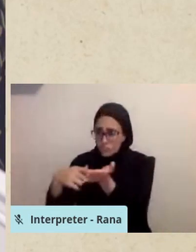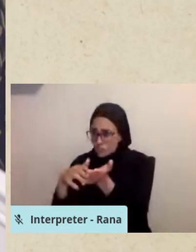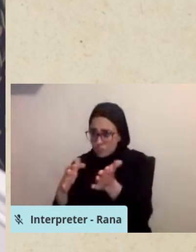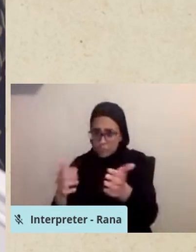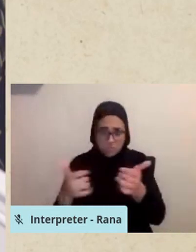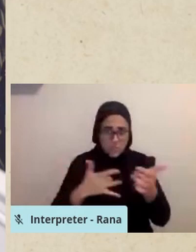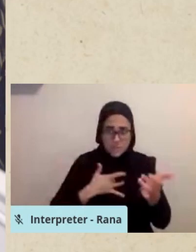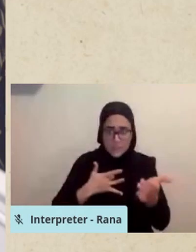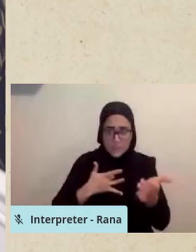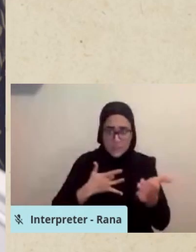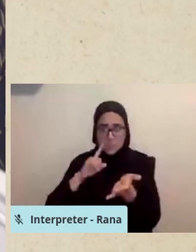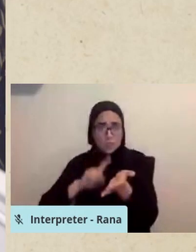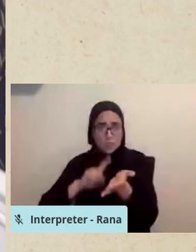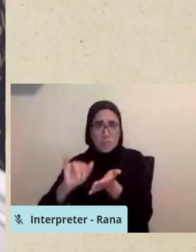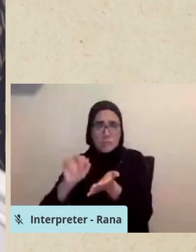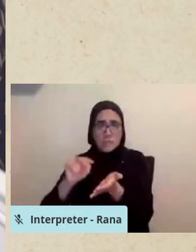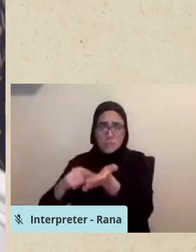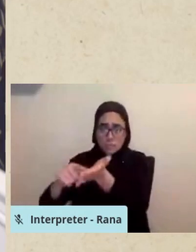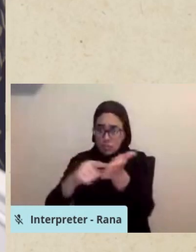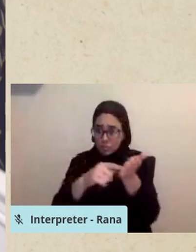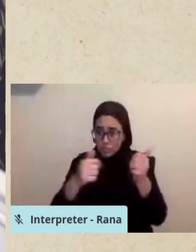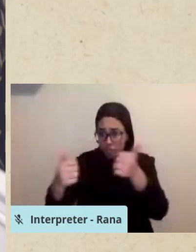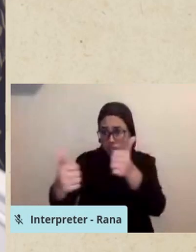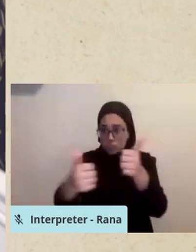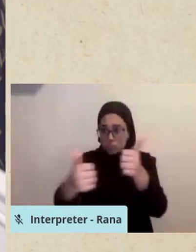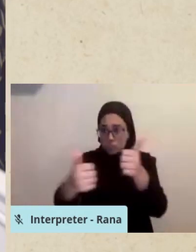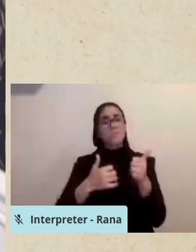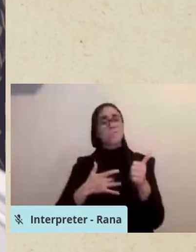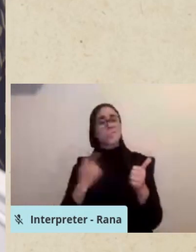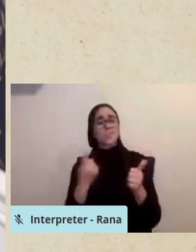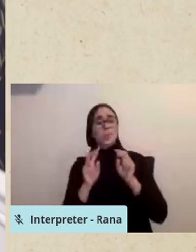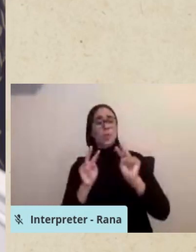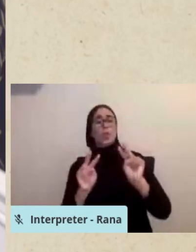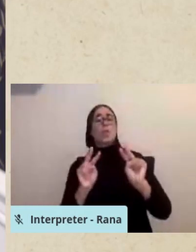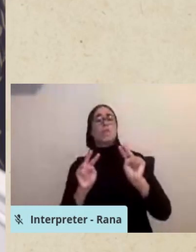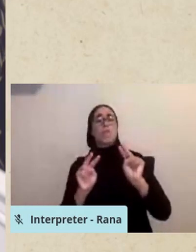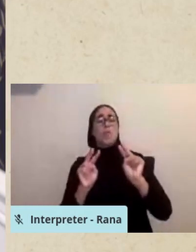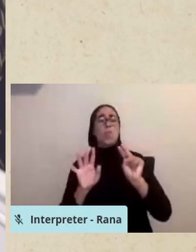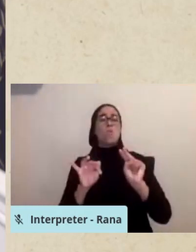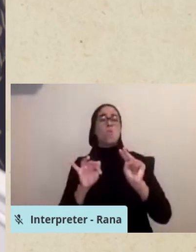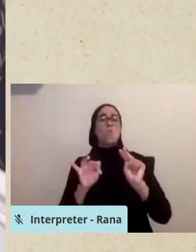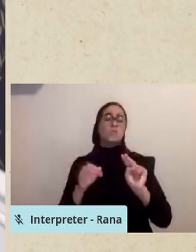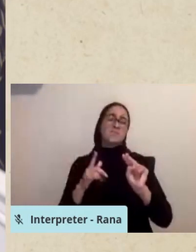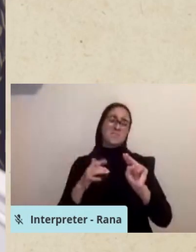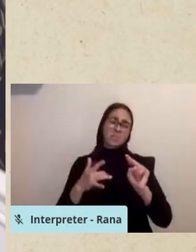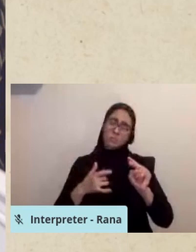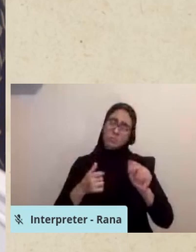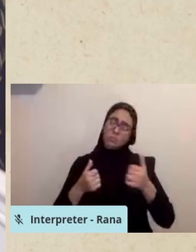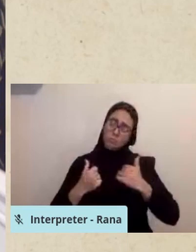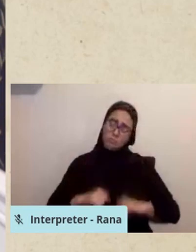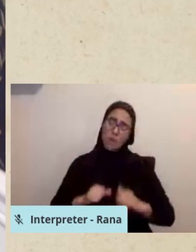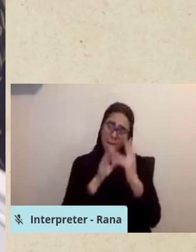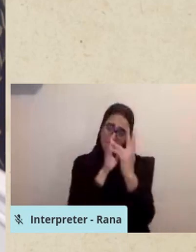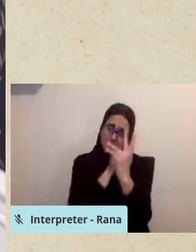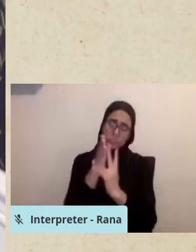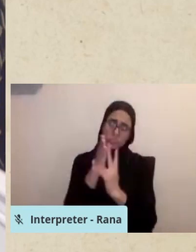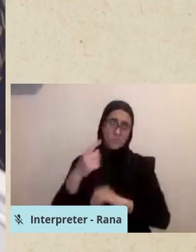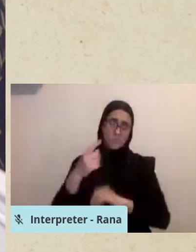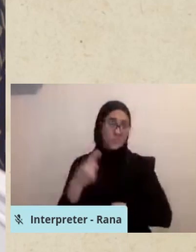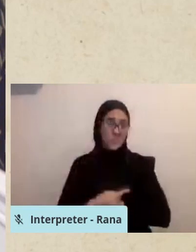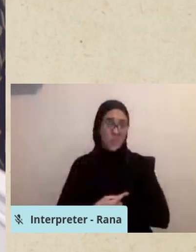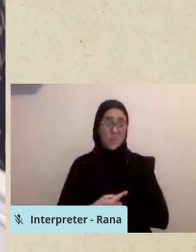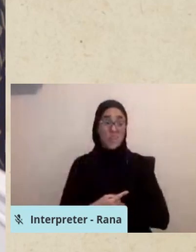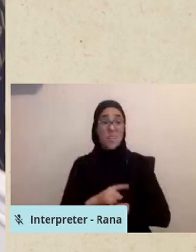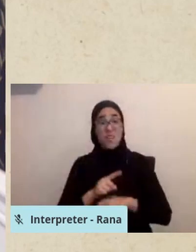something to look forward to, to break the stress of the clinical duties of the day. And, of course, in the pandemic,